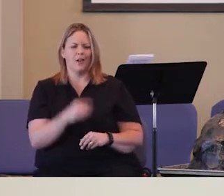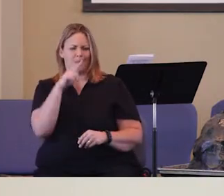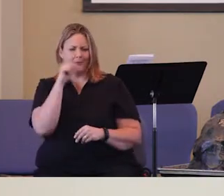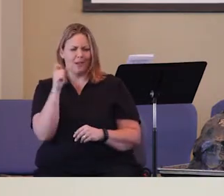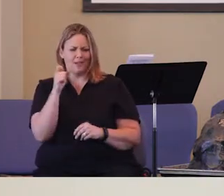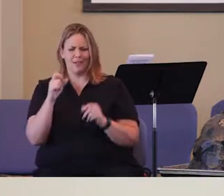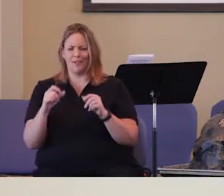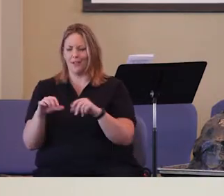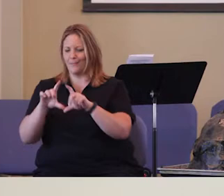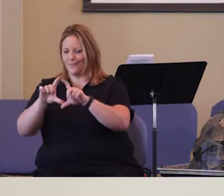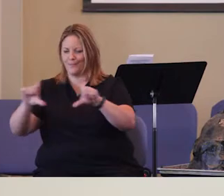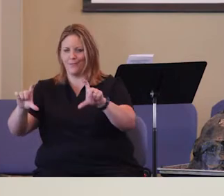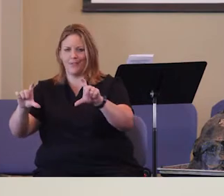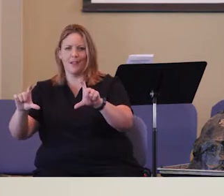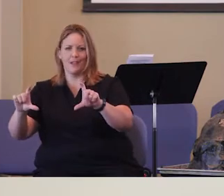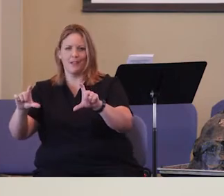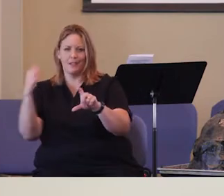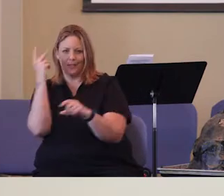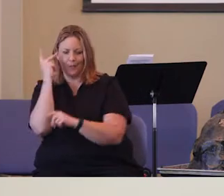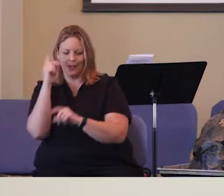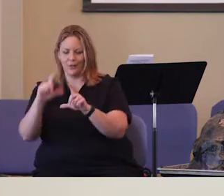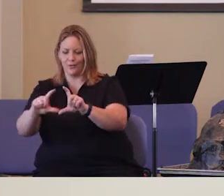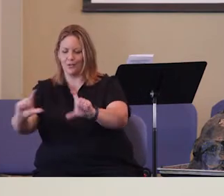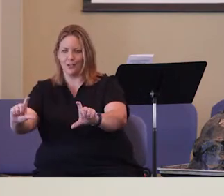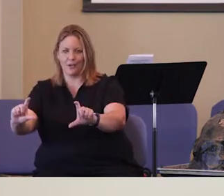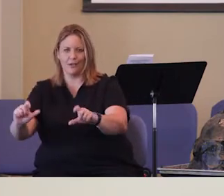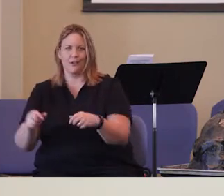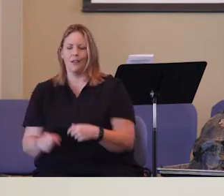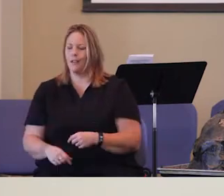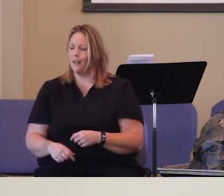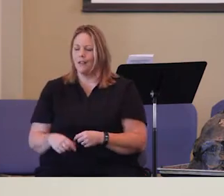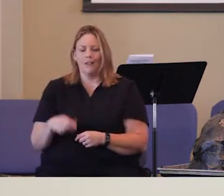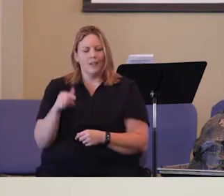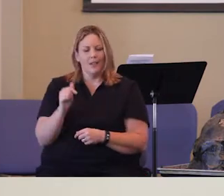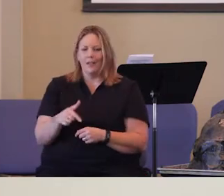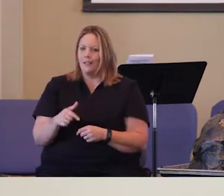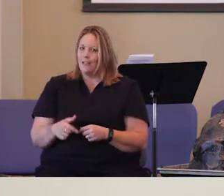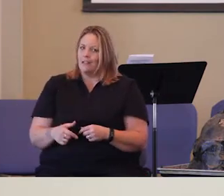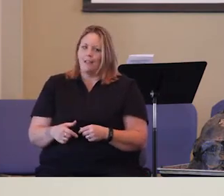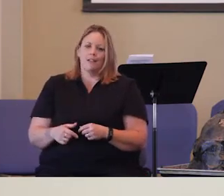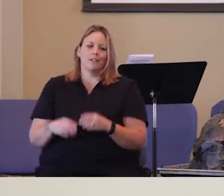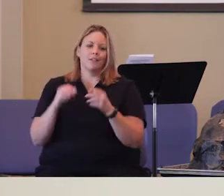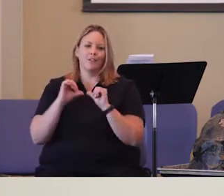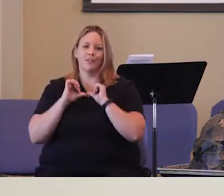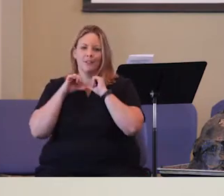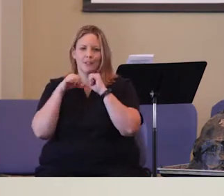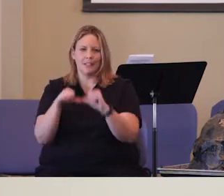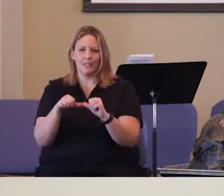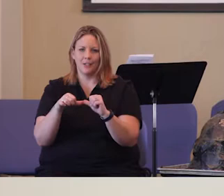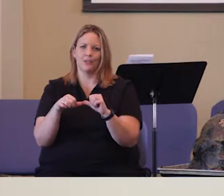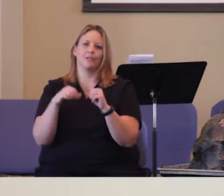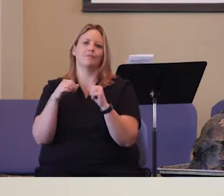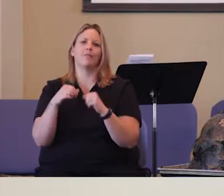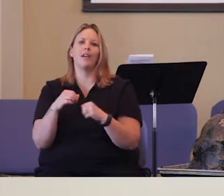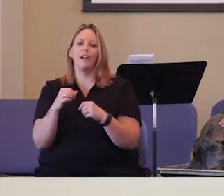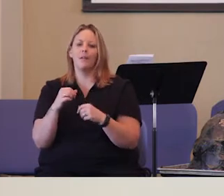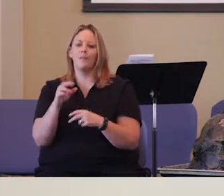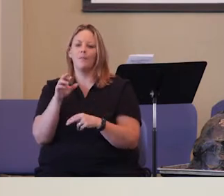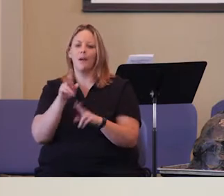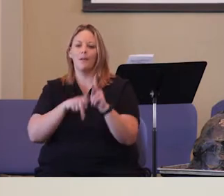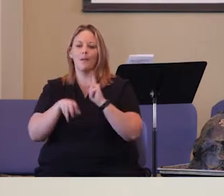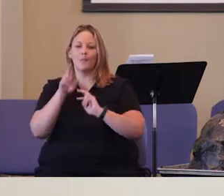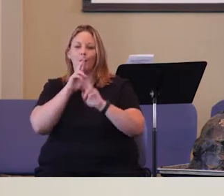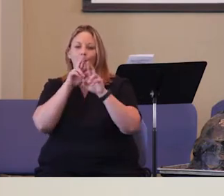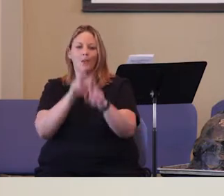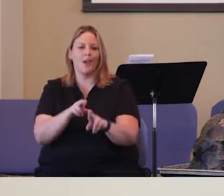sticker. And, I mean, this could go on and on and on. I mean, we get these stories almost daily of people that react in